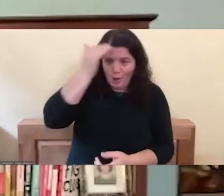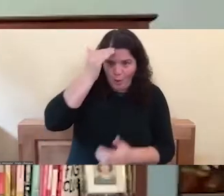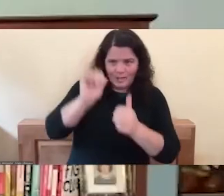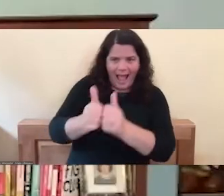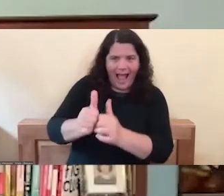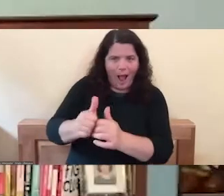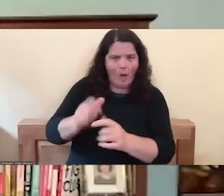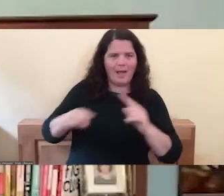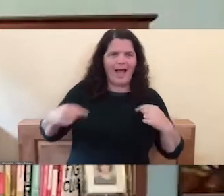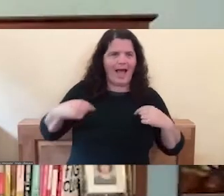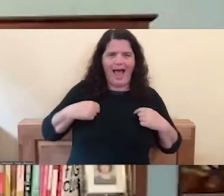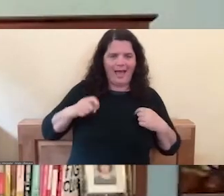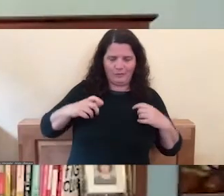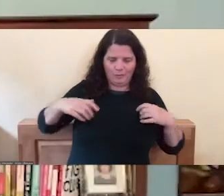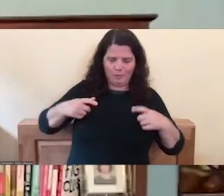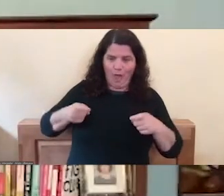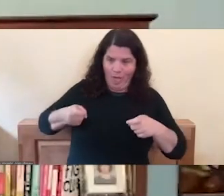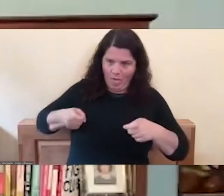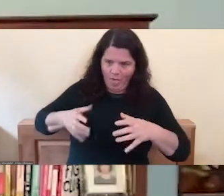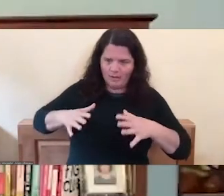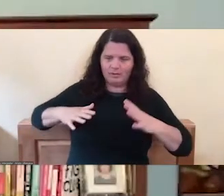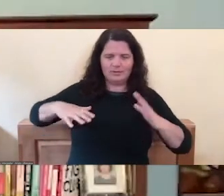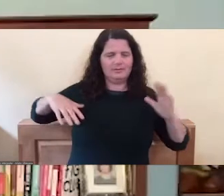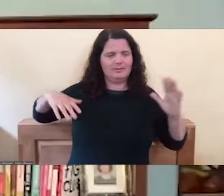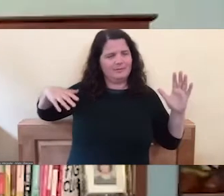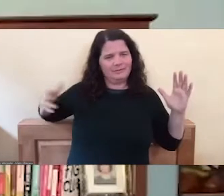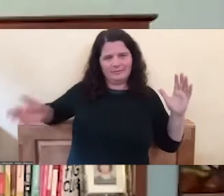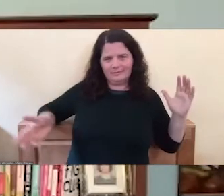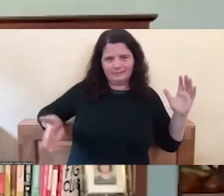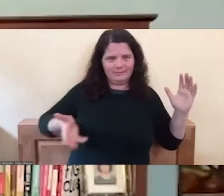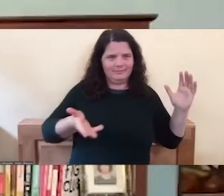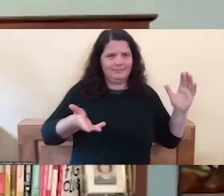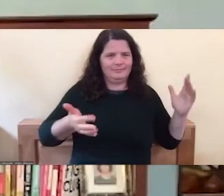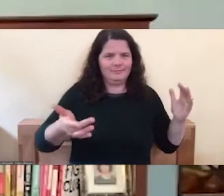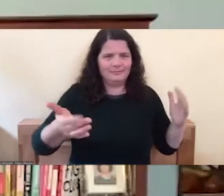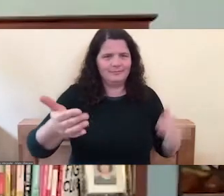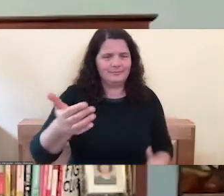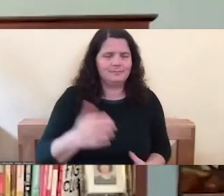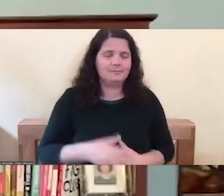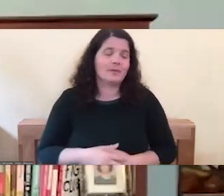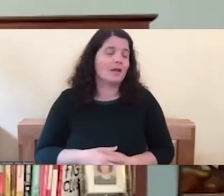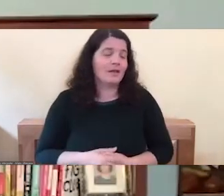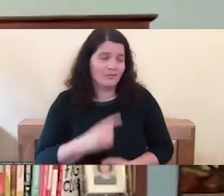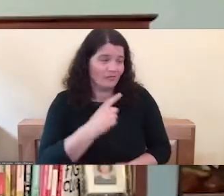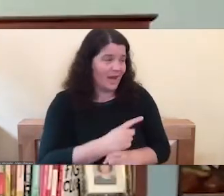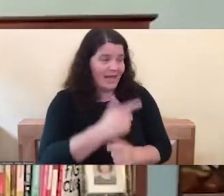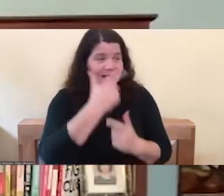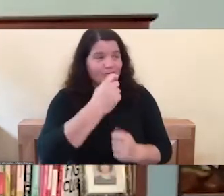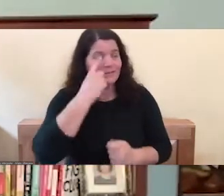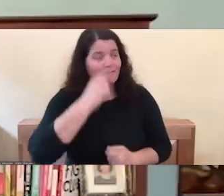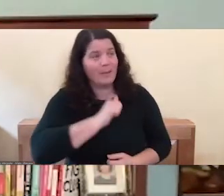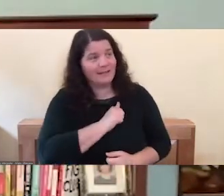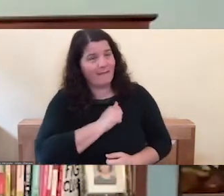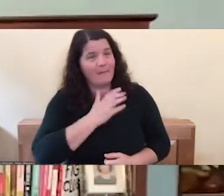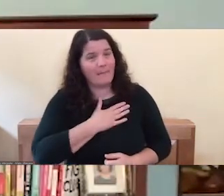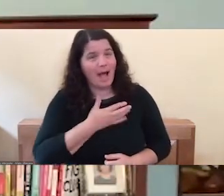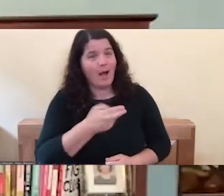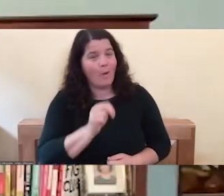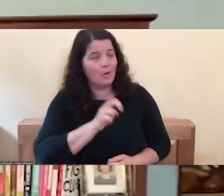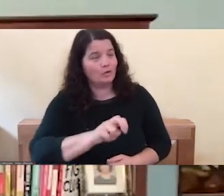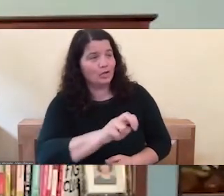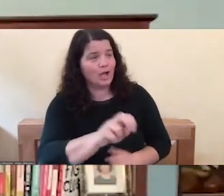get out of the way. Yeah. And what's so interesting in my own journey is the way I had to get out of my own way was